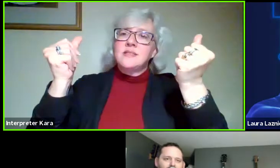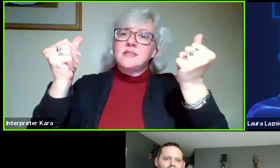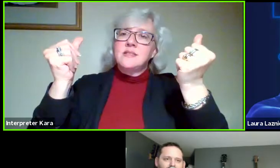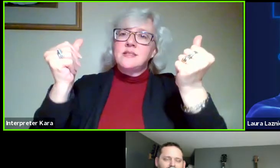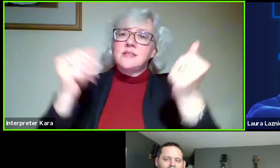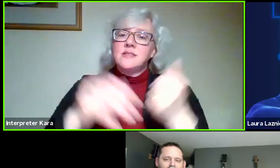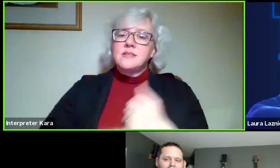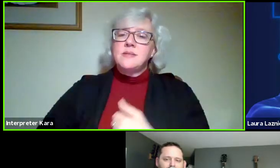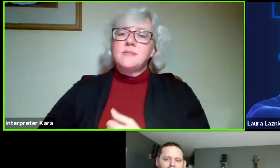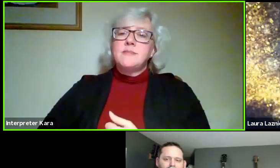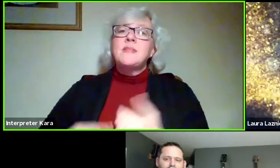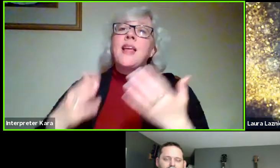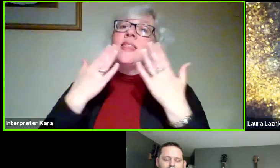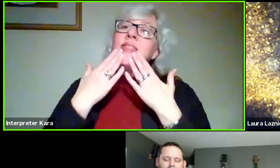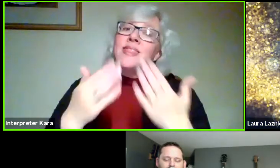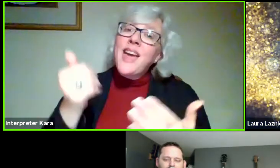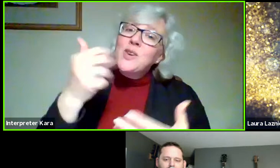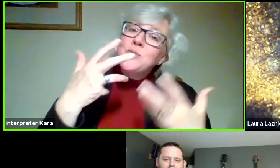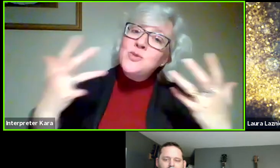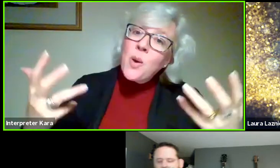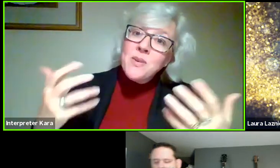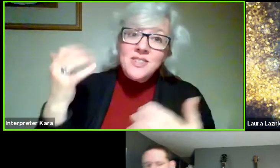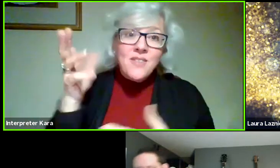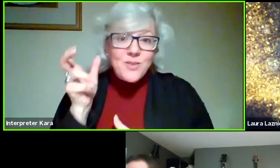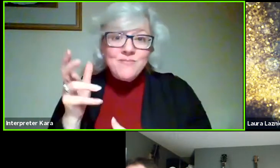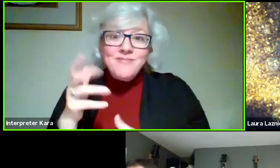Thank you guys so much. If you like what you heard,